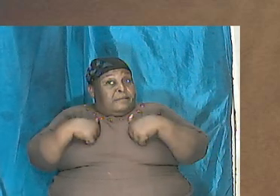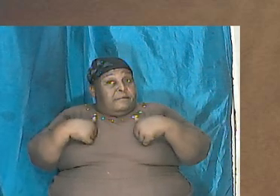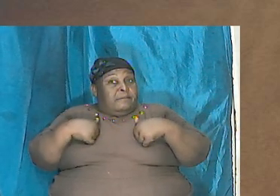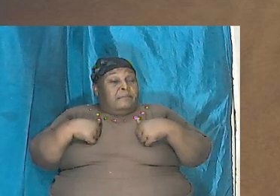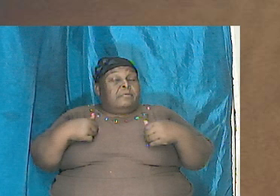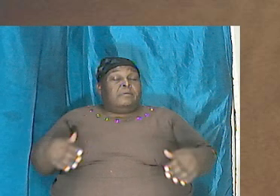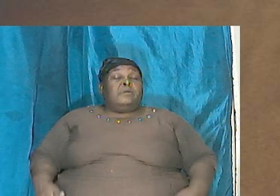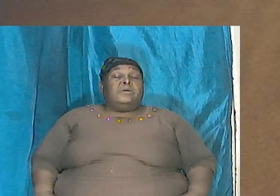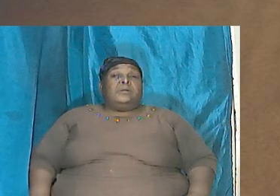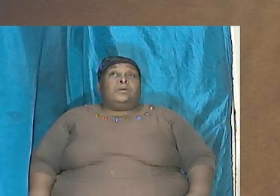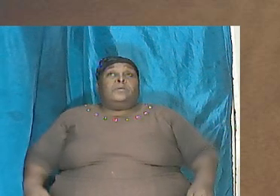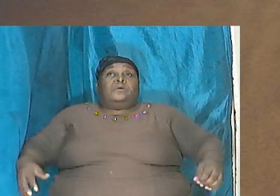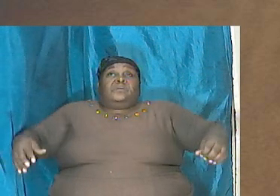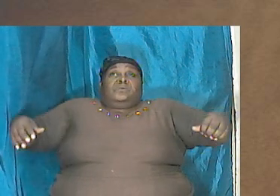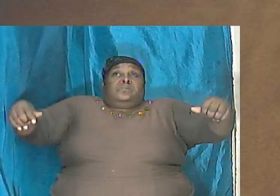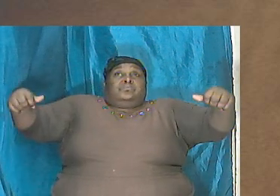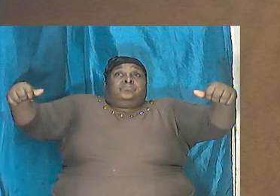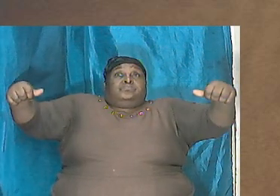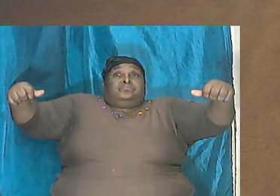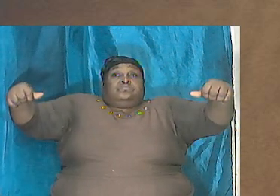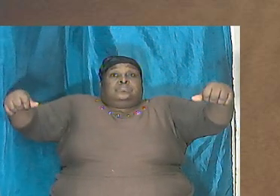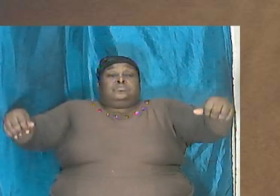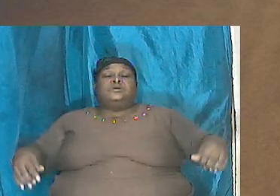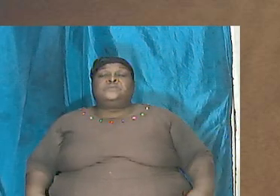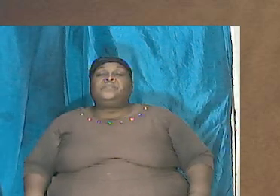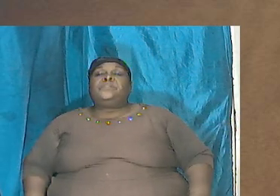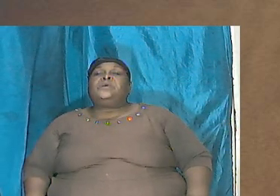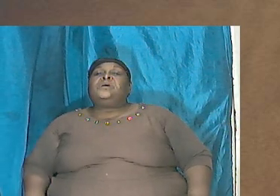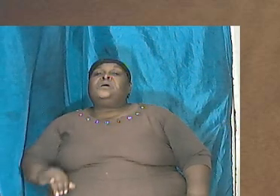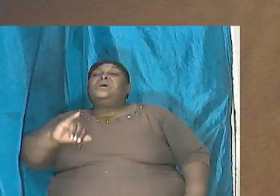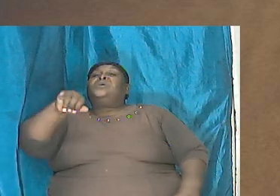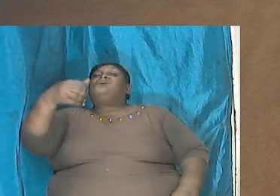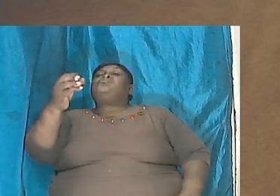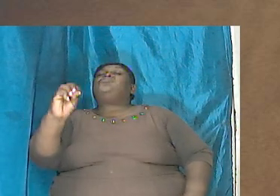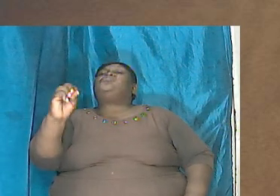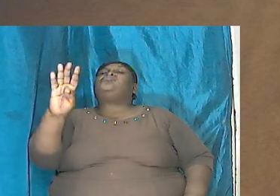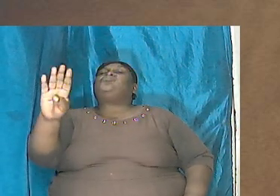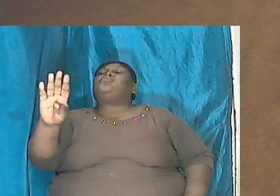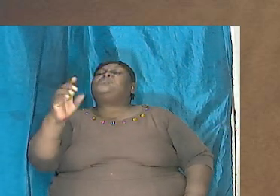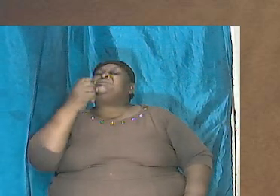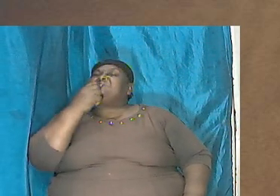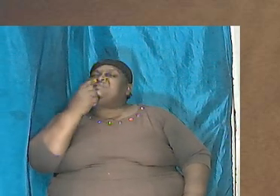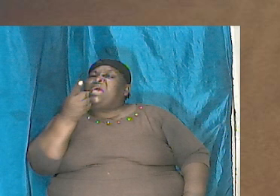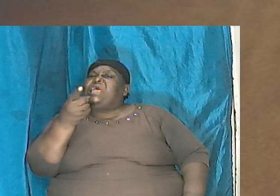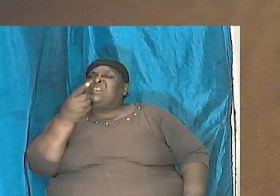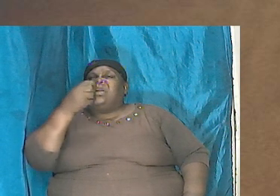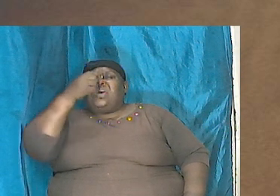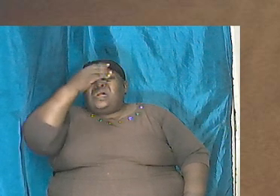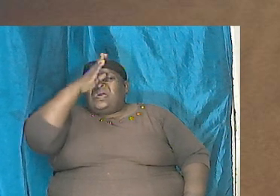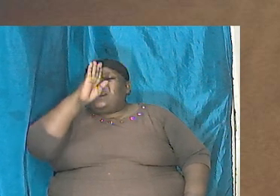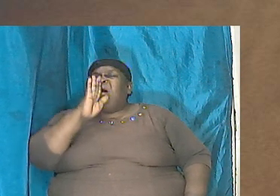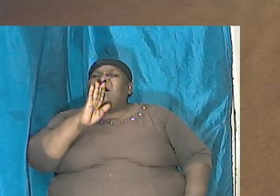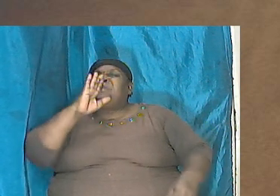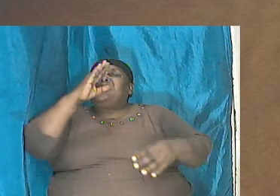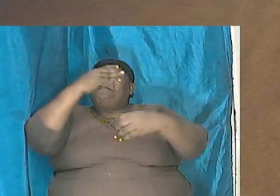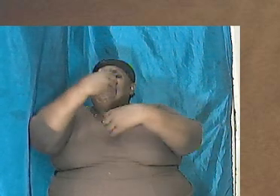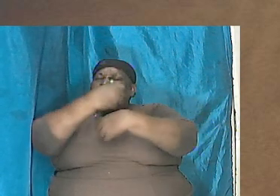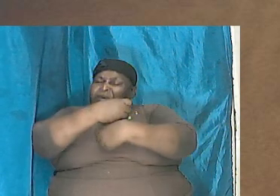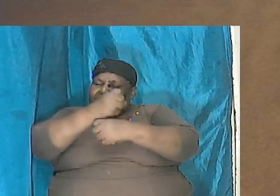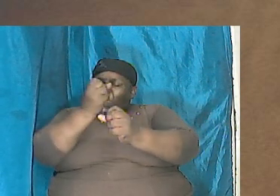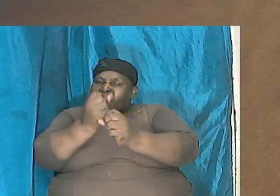and Job is suggesting that God made